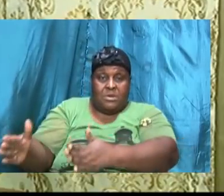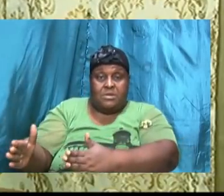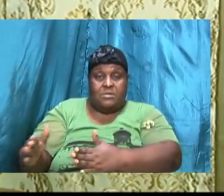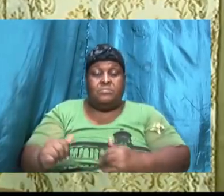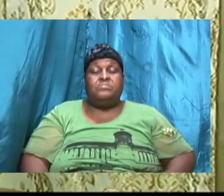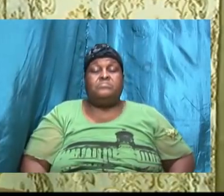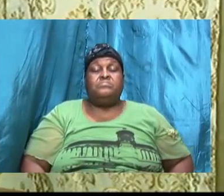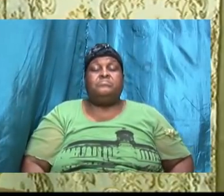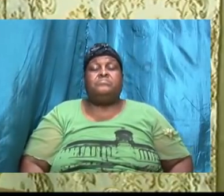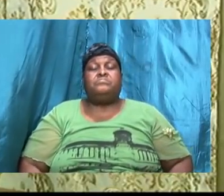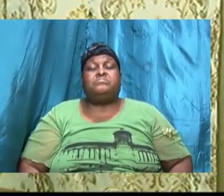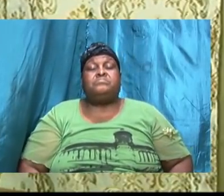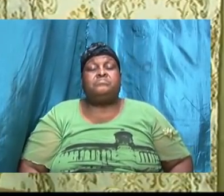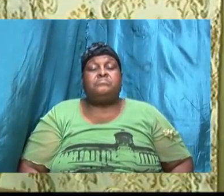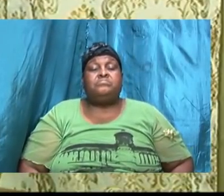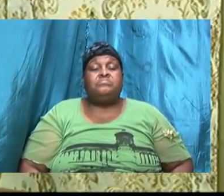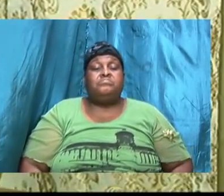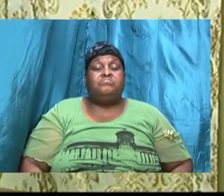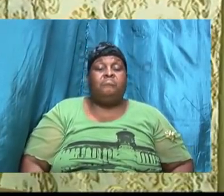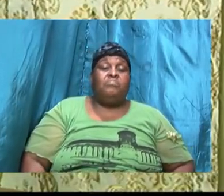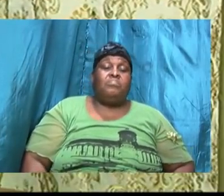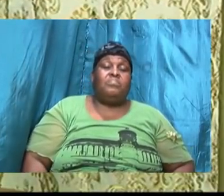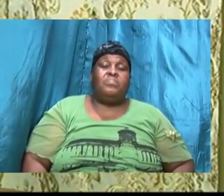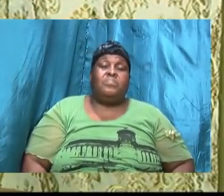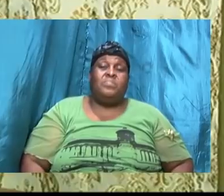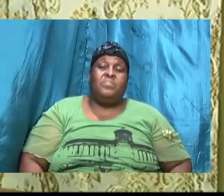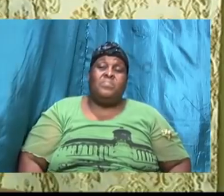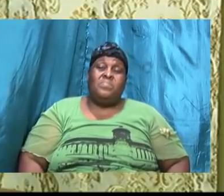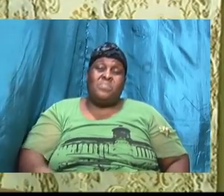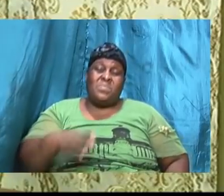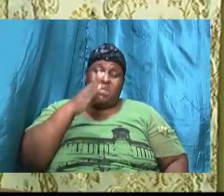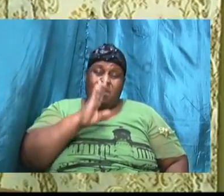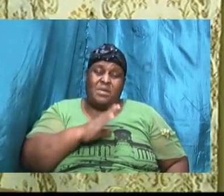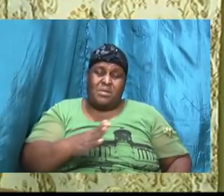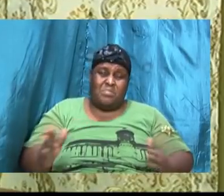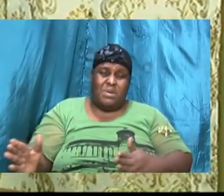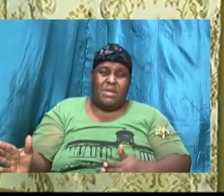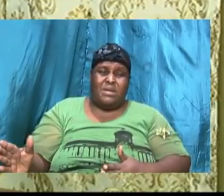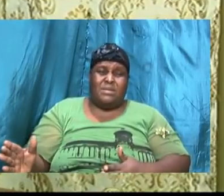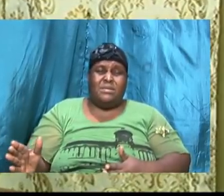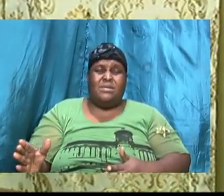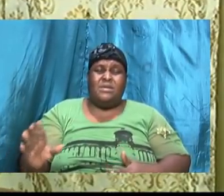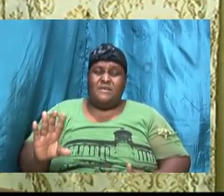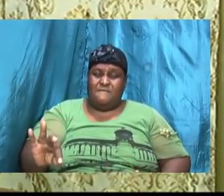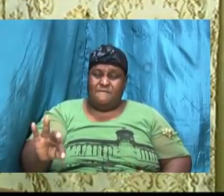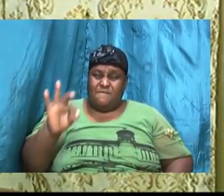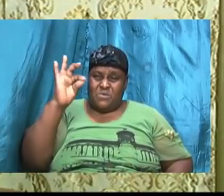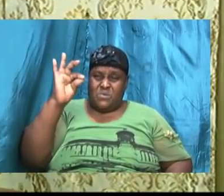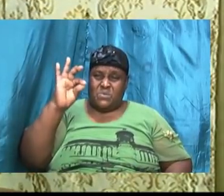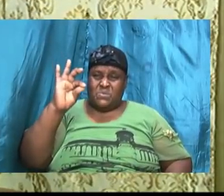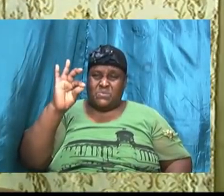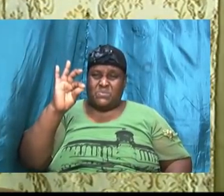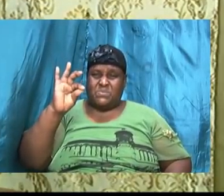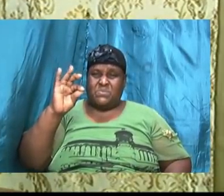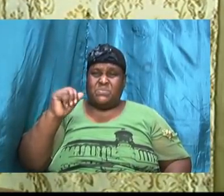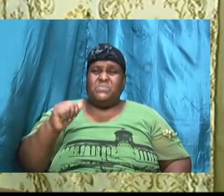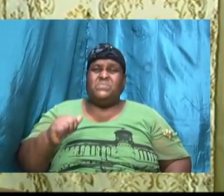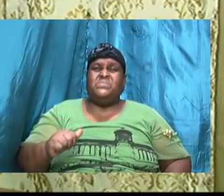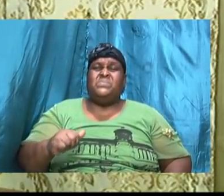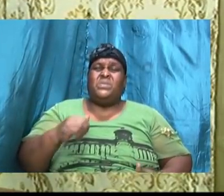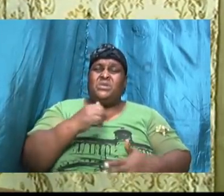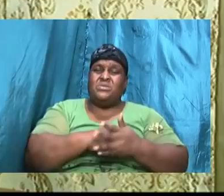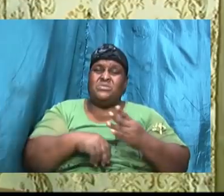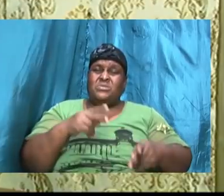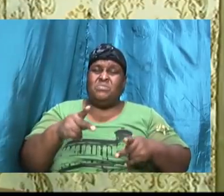a typical illustration of God's plan would be found in this when some